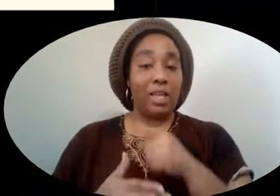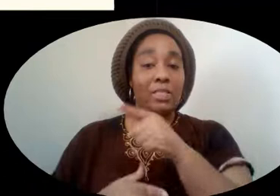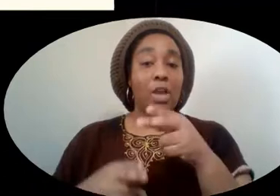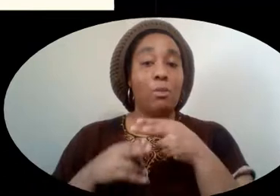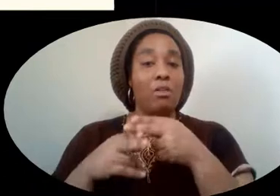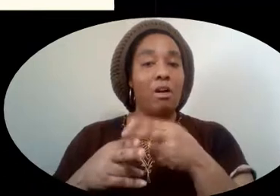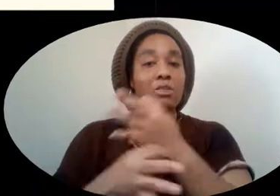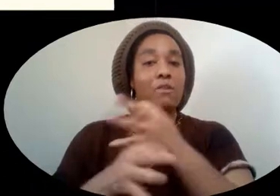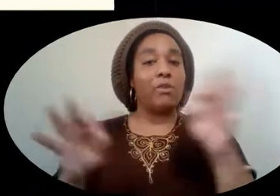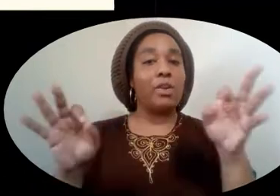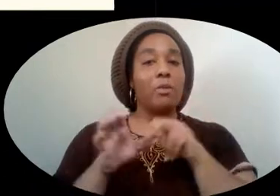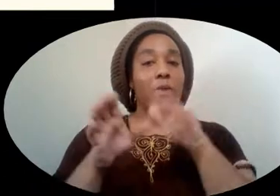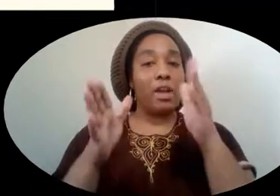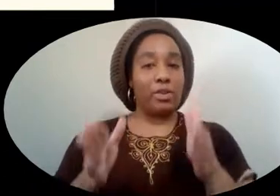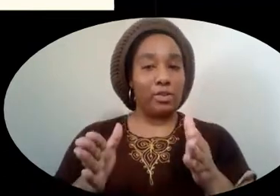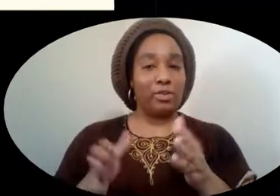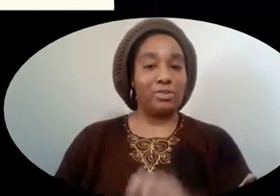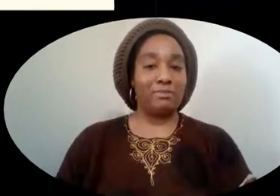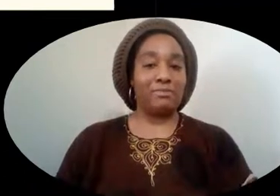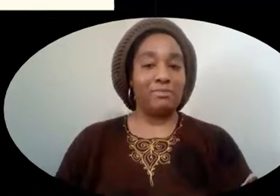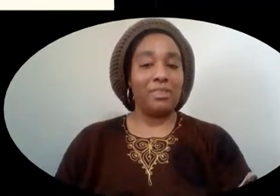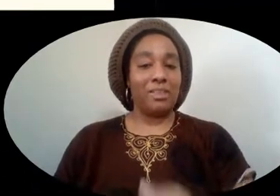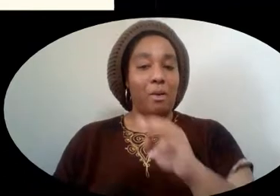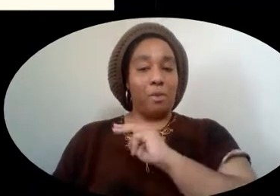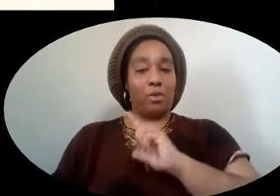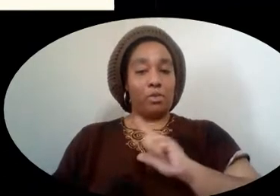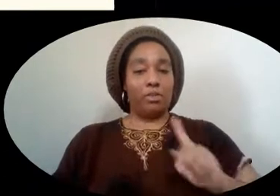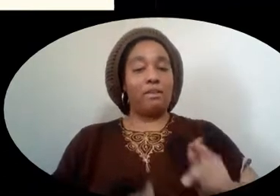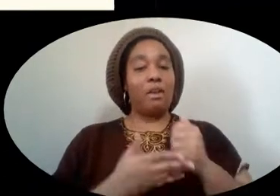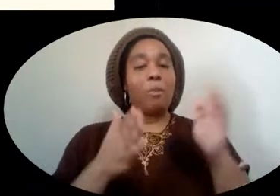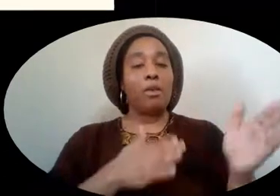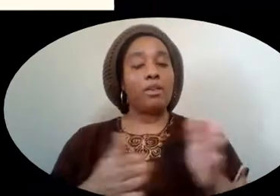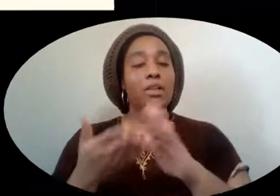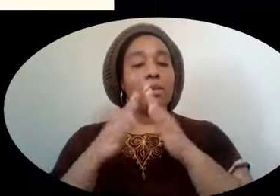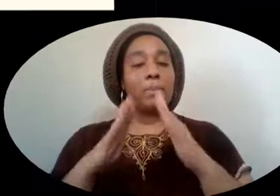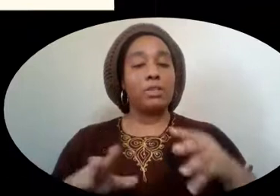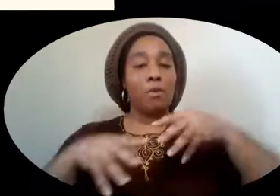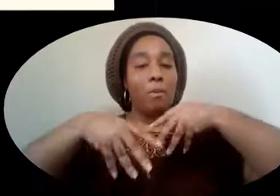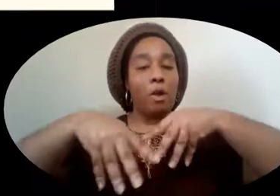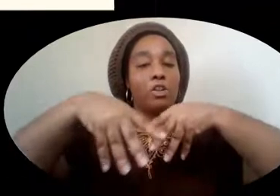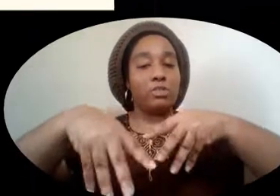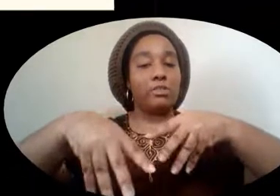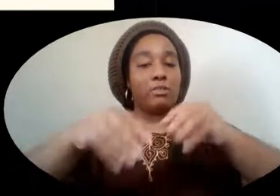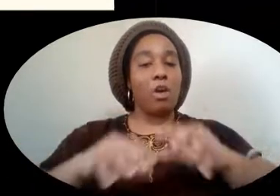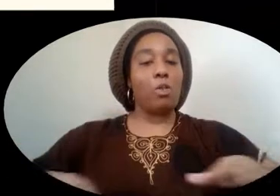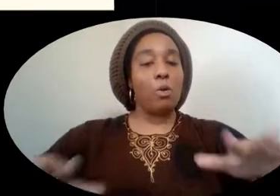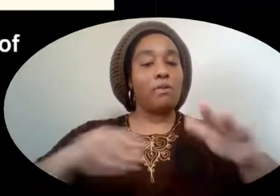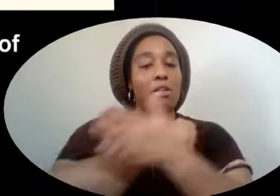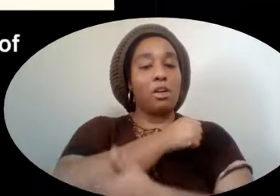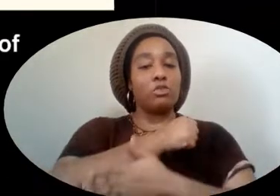called freedom riders. Dr. King helped organize peaceful marches around the country.